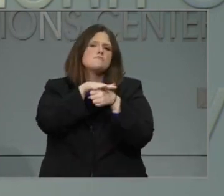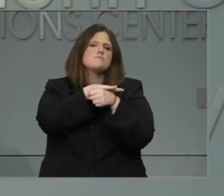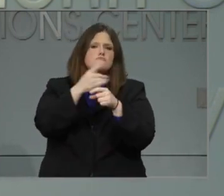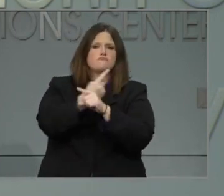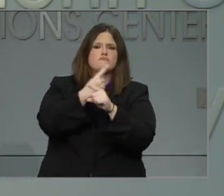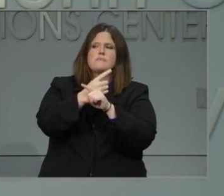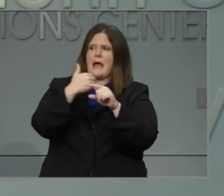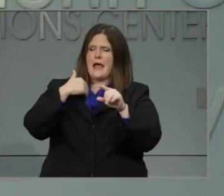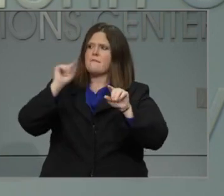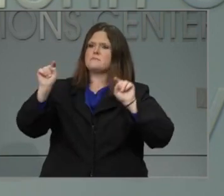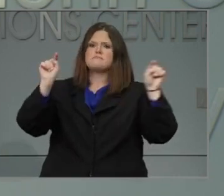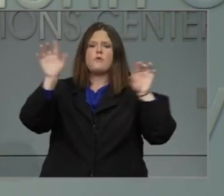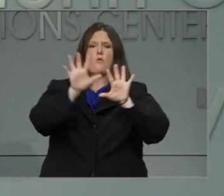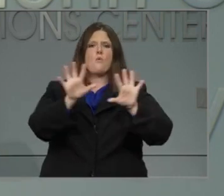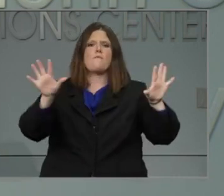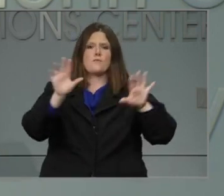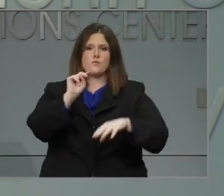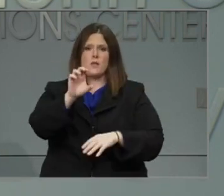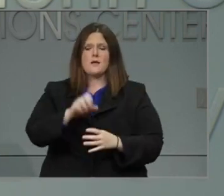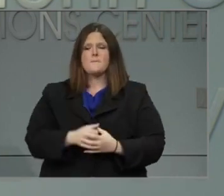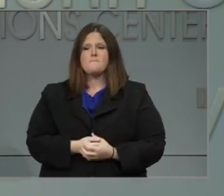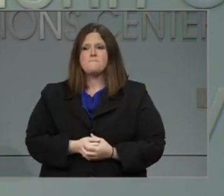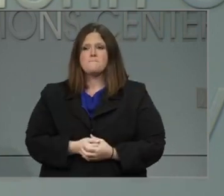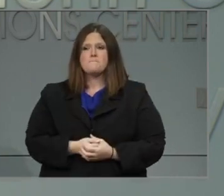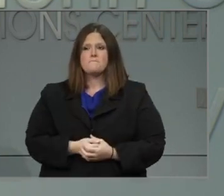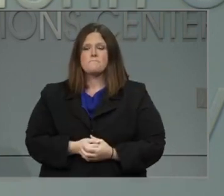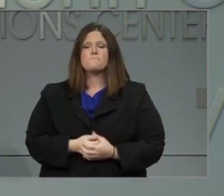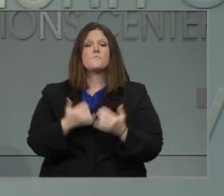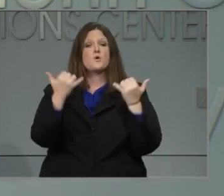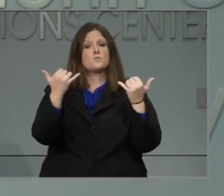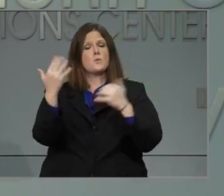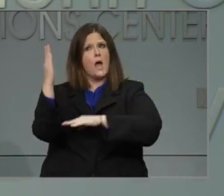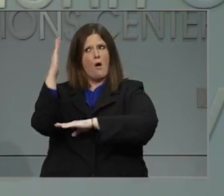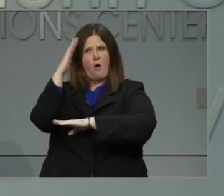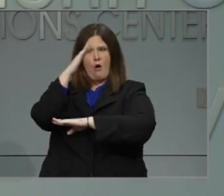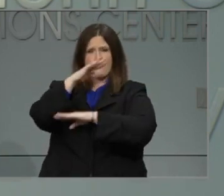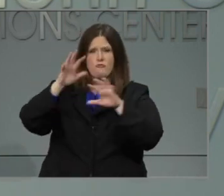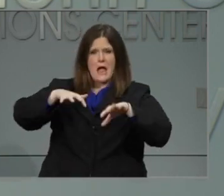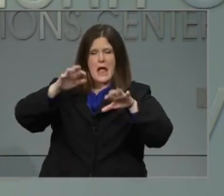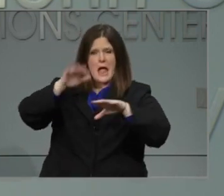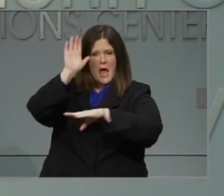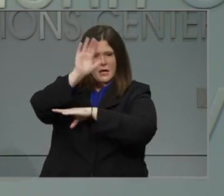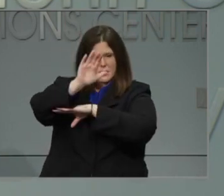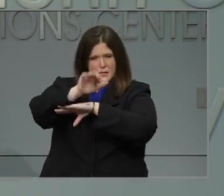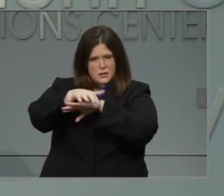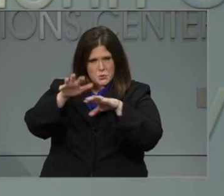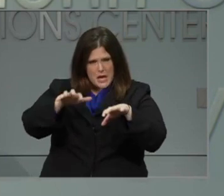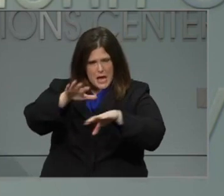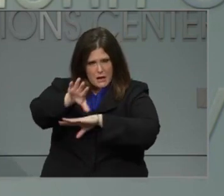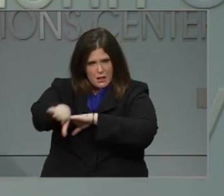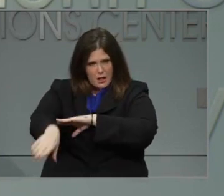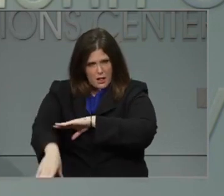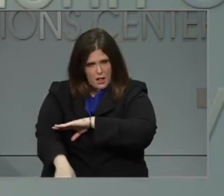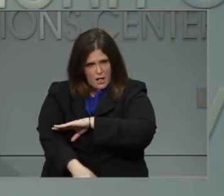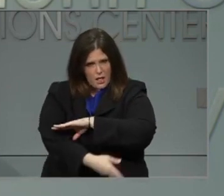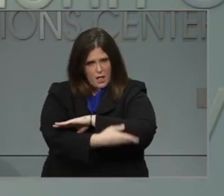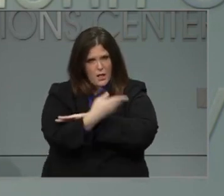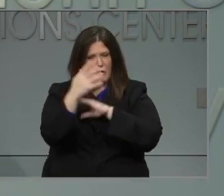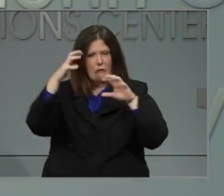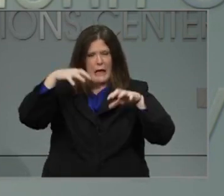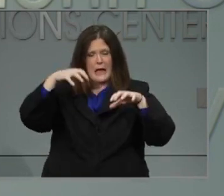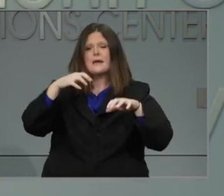As we go through a period of heavy rains this evening and overnight tonight, we ask that you stay home unless you have an urgent need to travel.